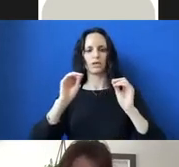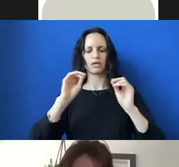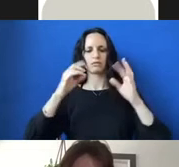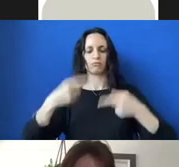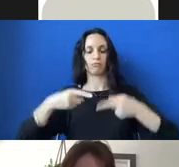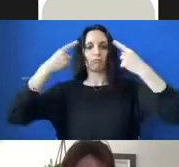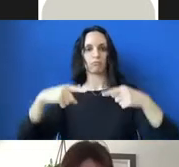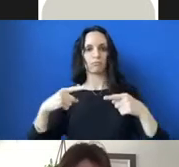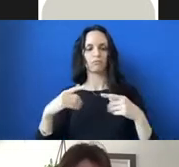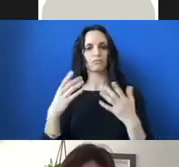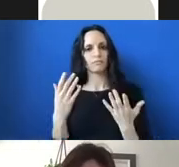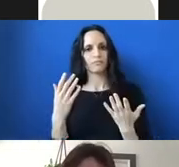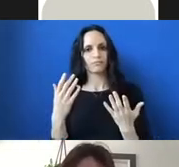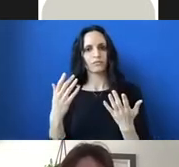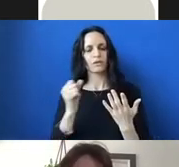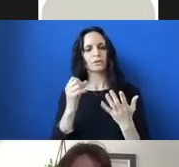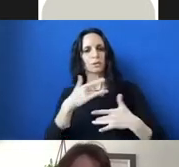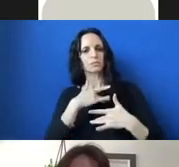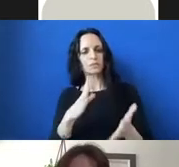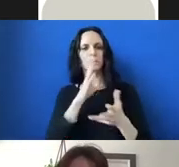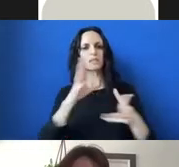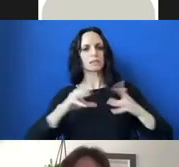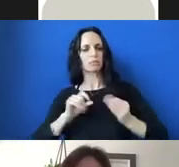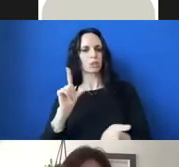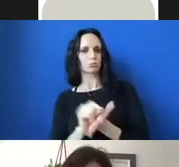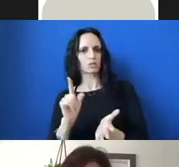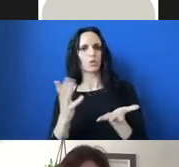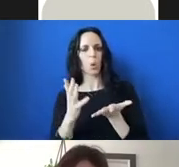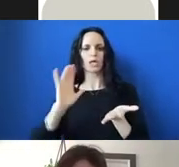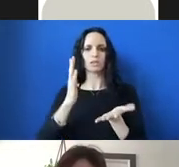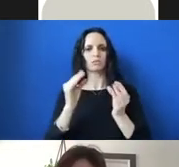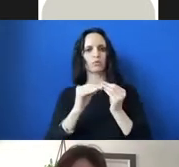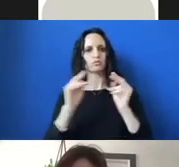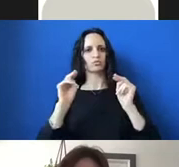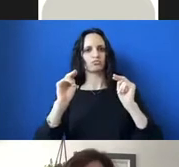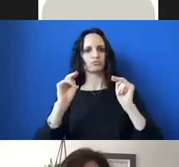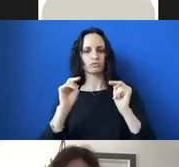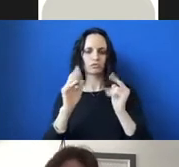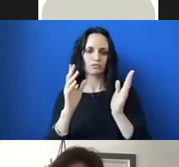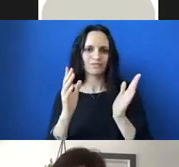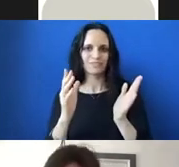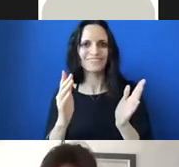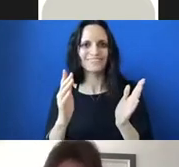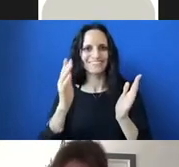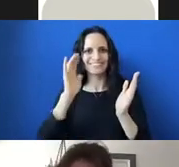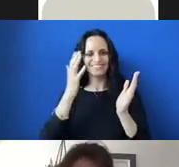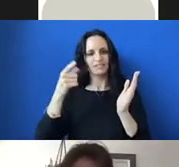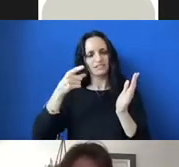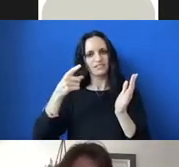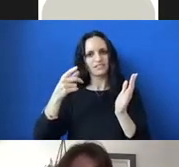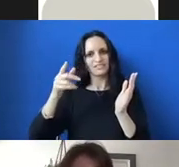conventions to stay in compliance with these principles, one of which was synonymous letters, pseudonymous letters